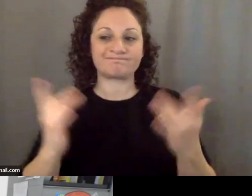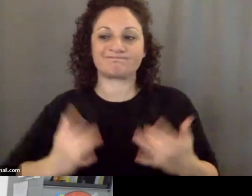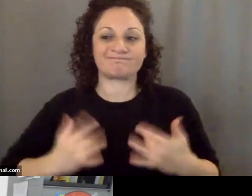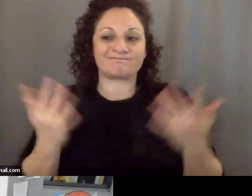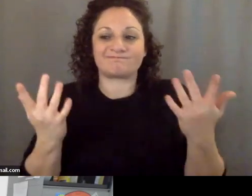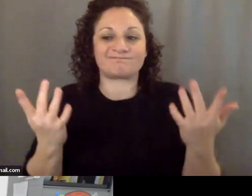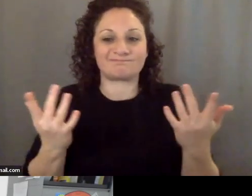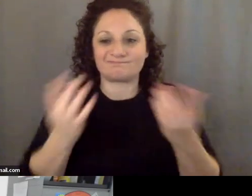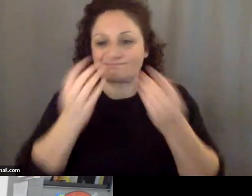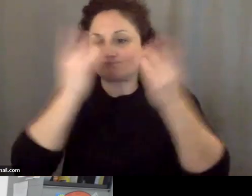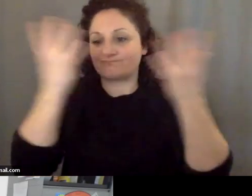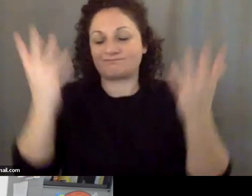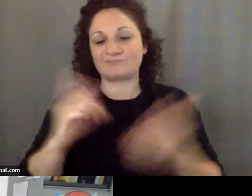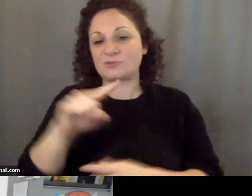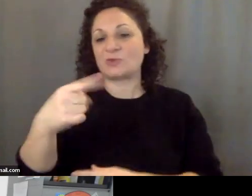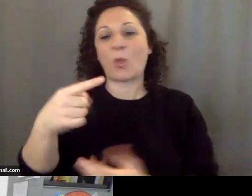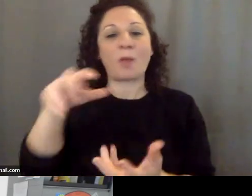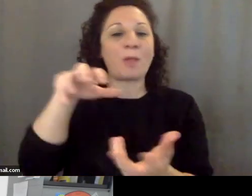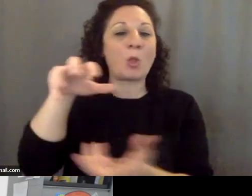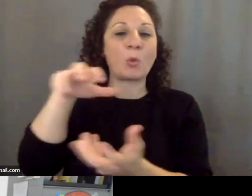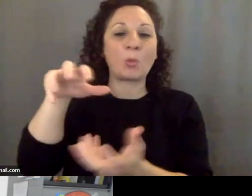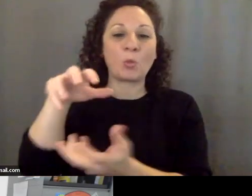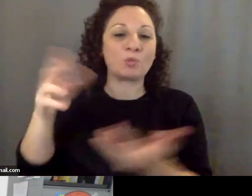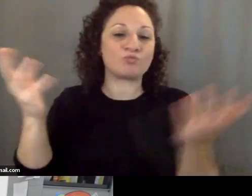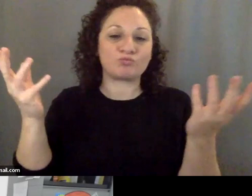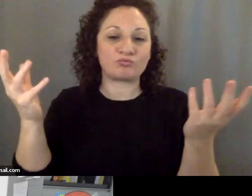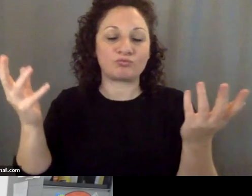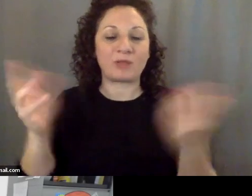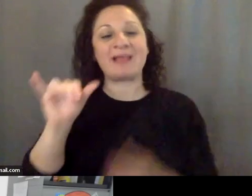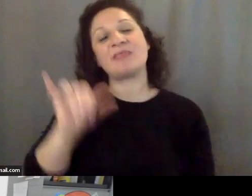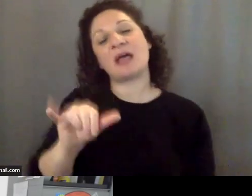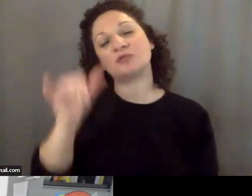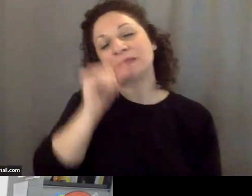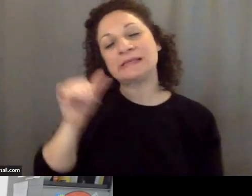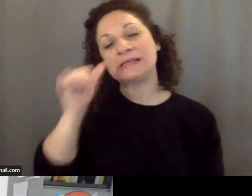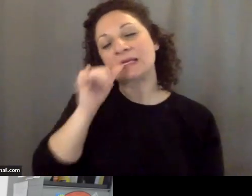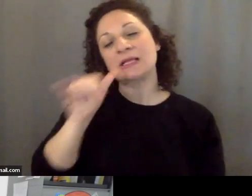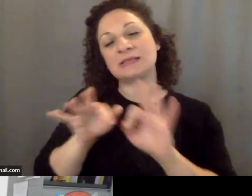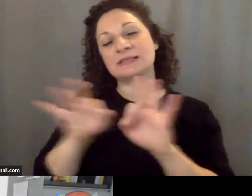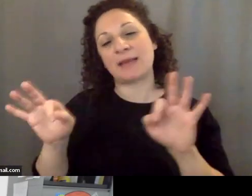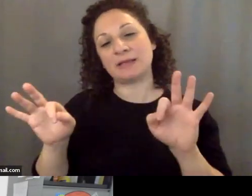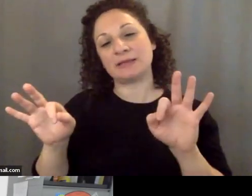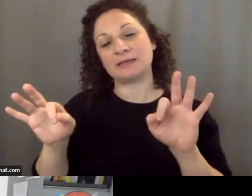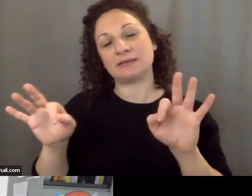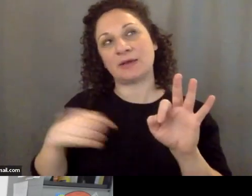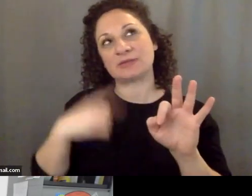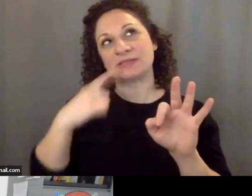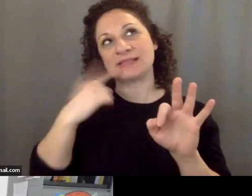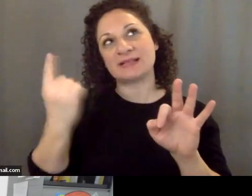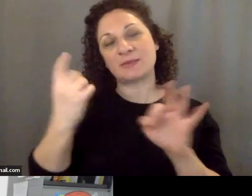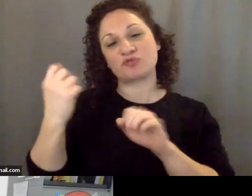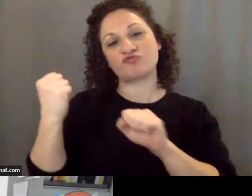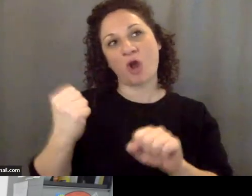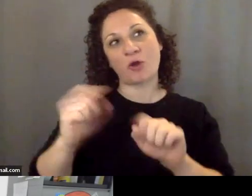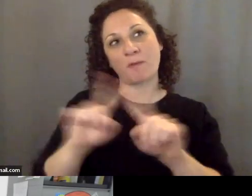It's only a balloon. And that's a ridiculous statement. I was going to say something stronger, but this is a public